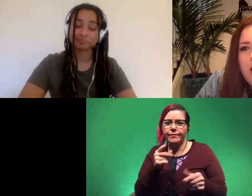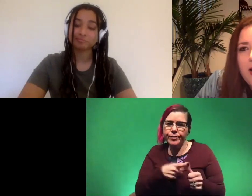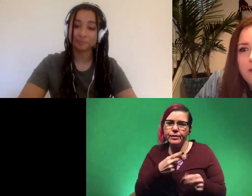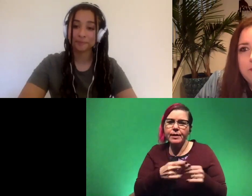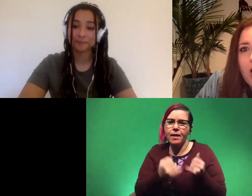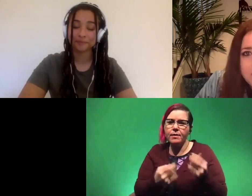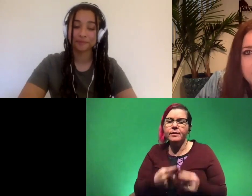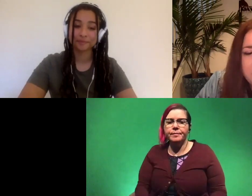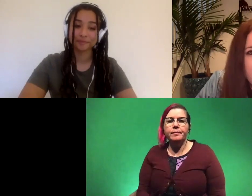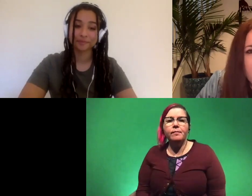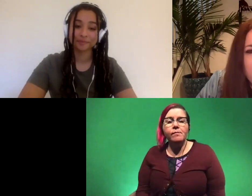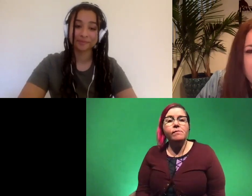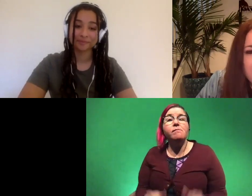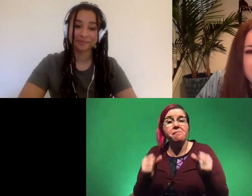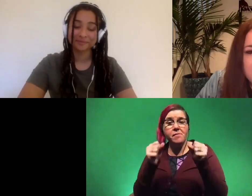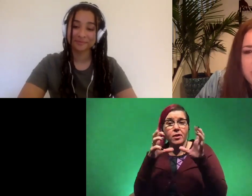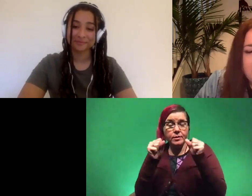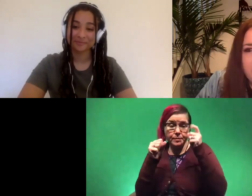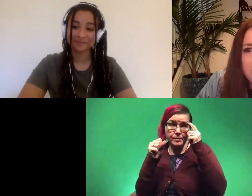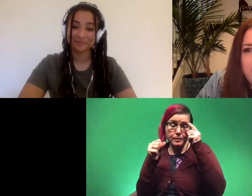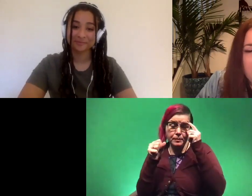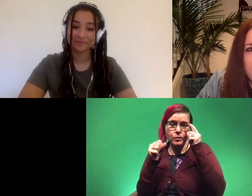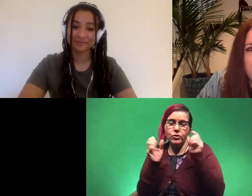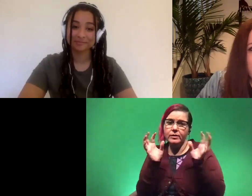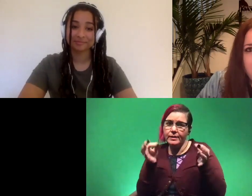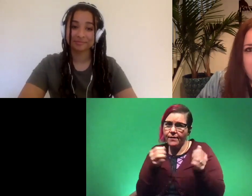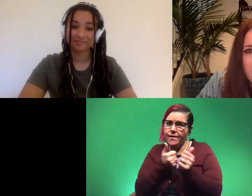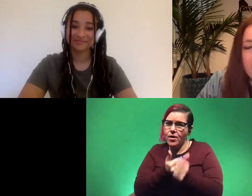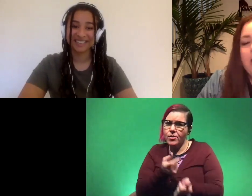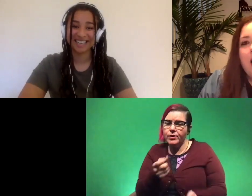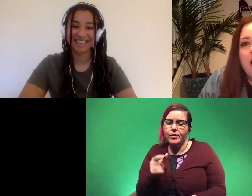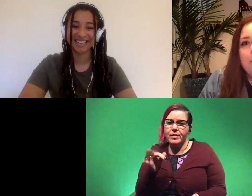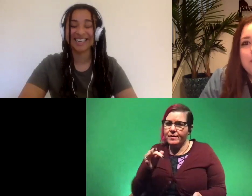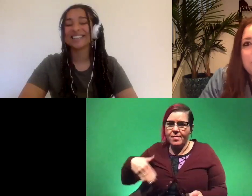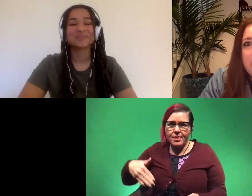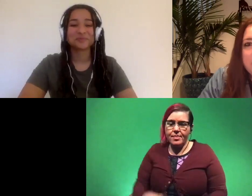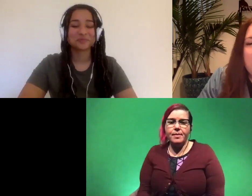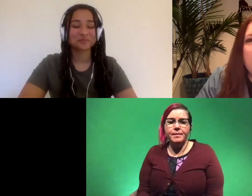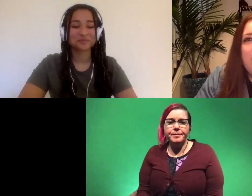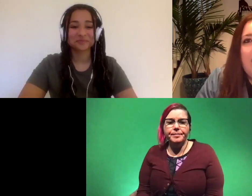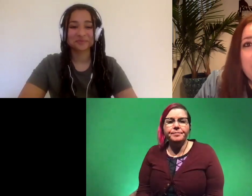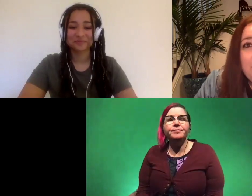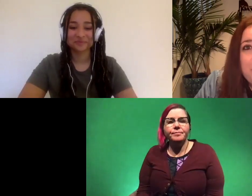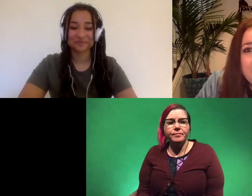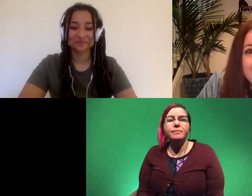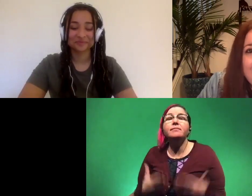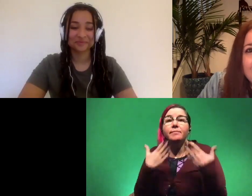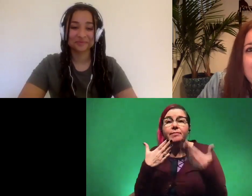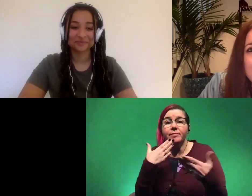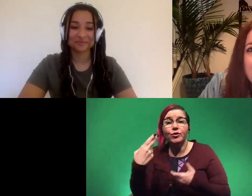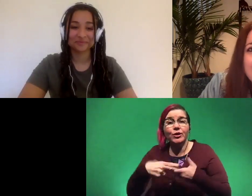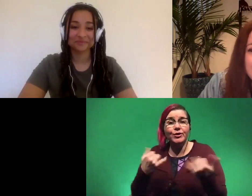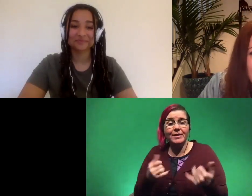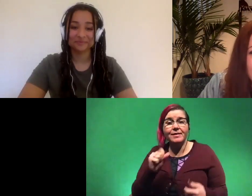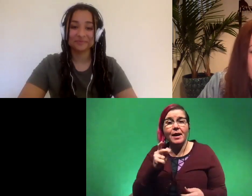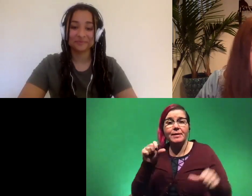um awesome so that's we should definitely be following you if you aren't already um sweet so thank you for joining us today on